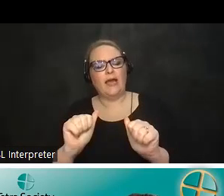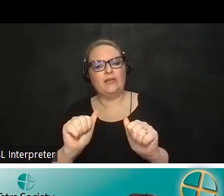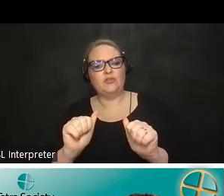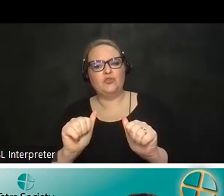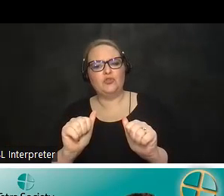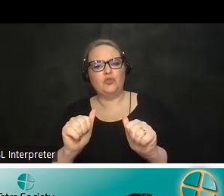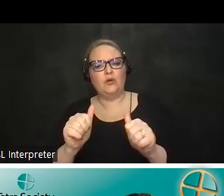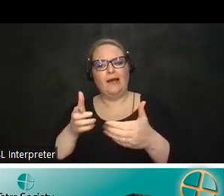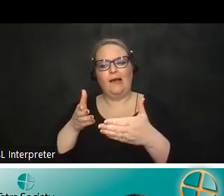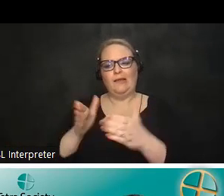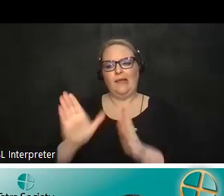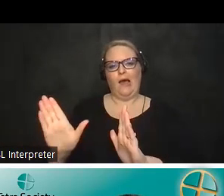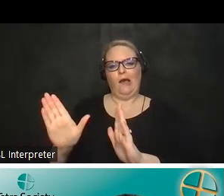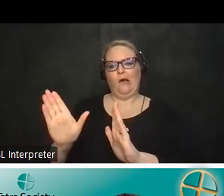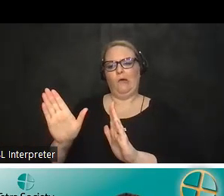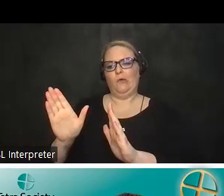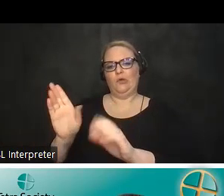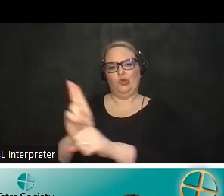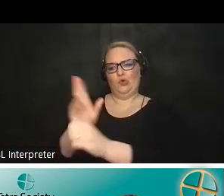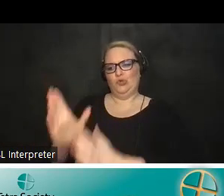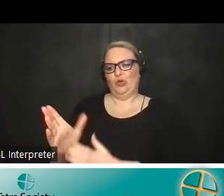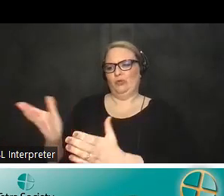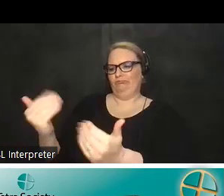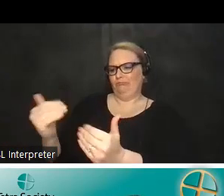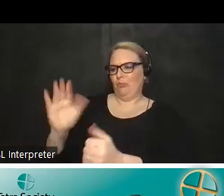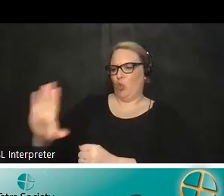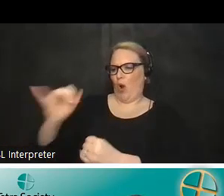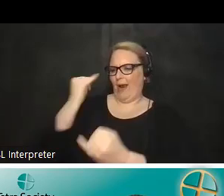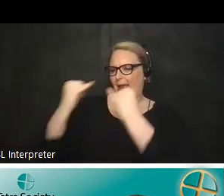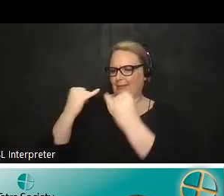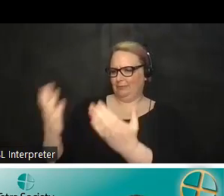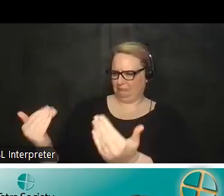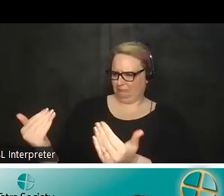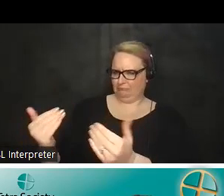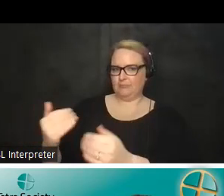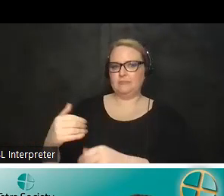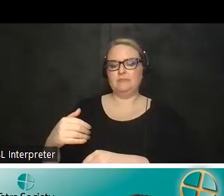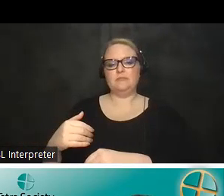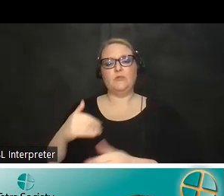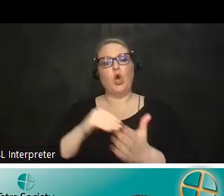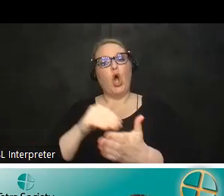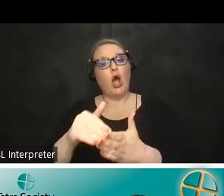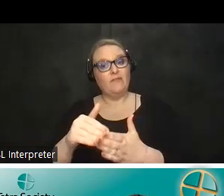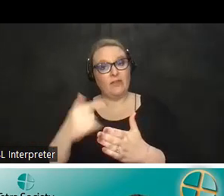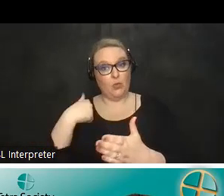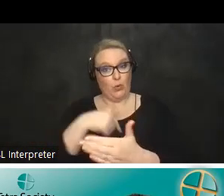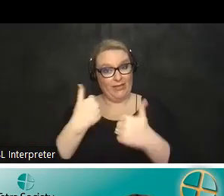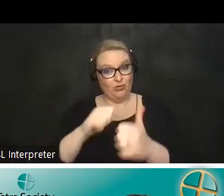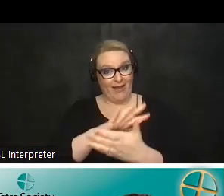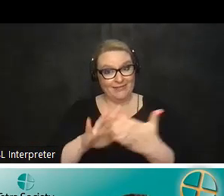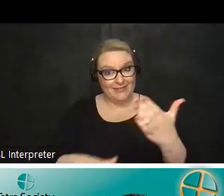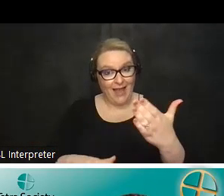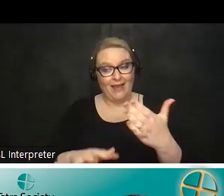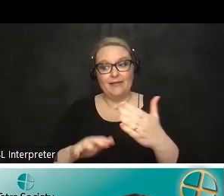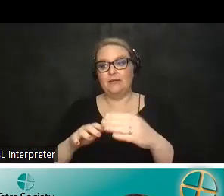to elaborate on ideas that they may have um very often um the people that we are trying to design for already have a really good